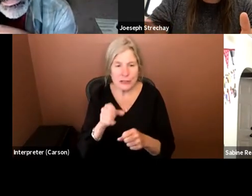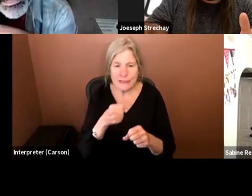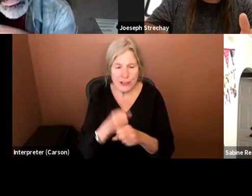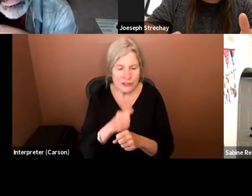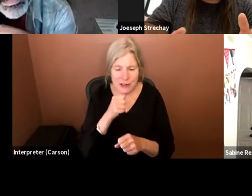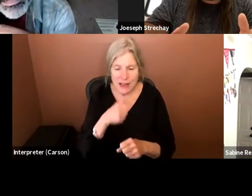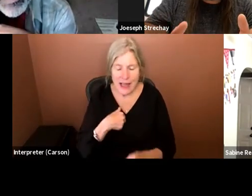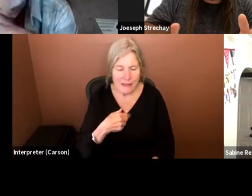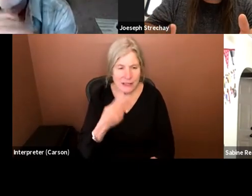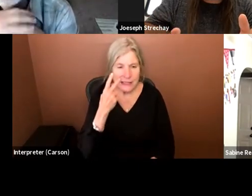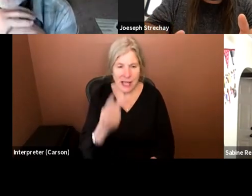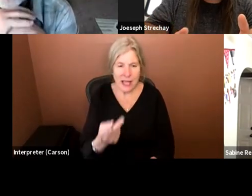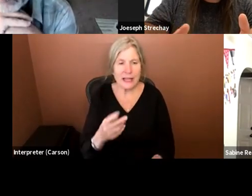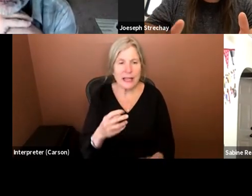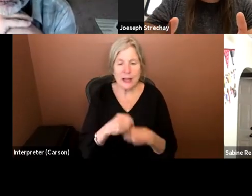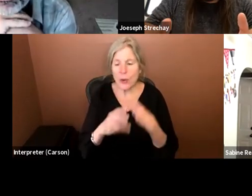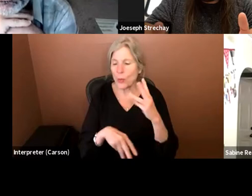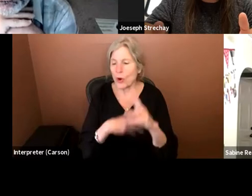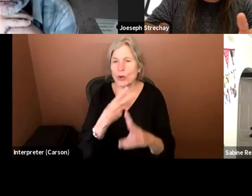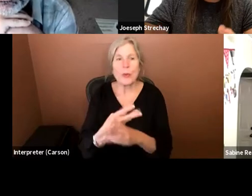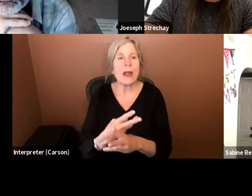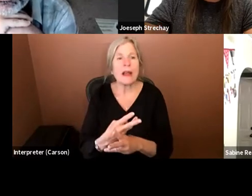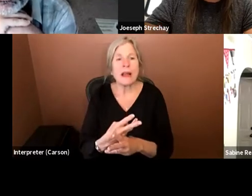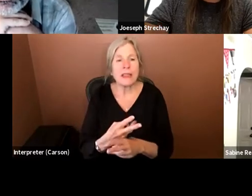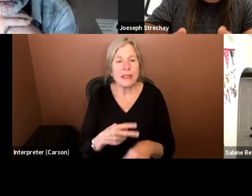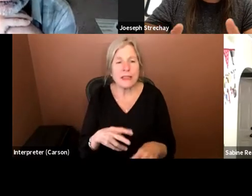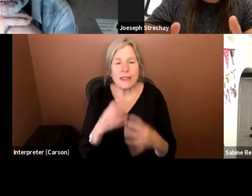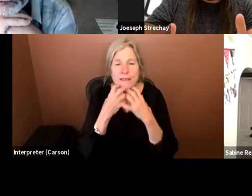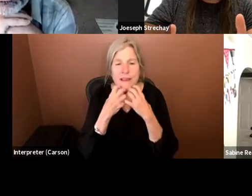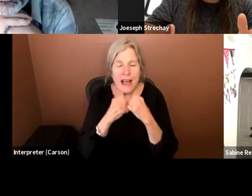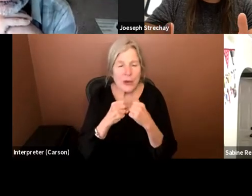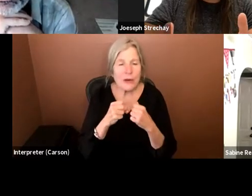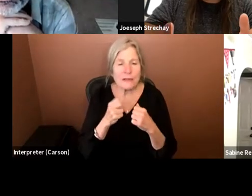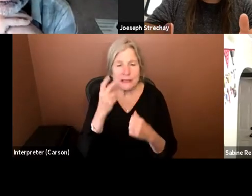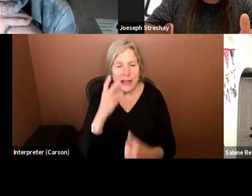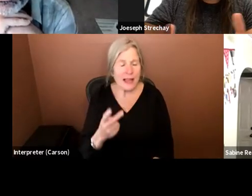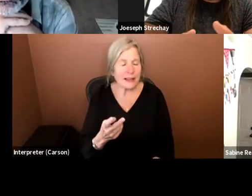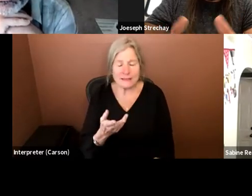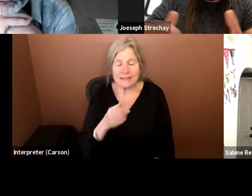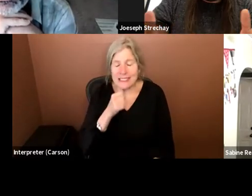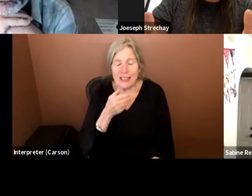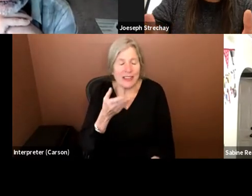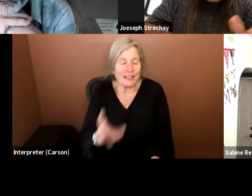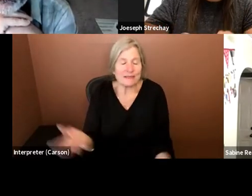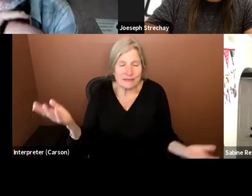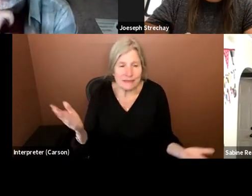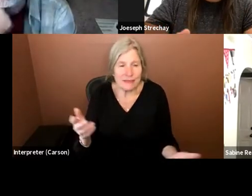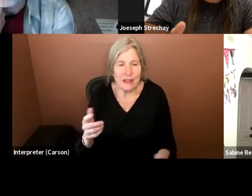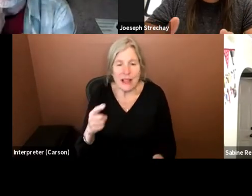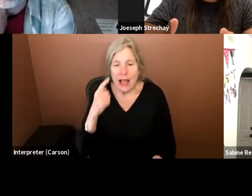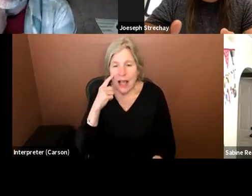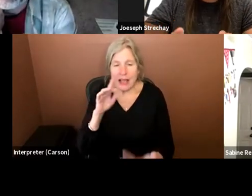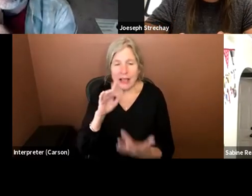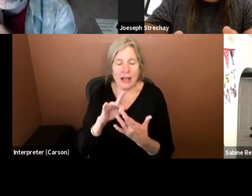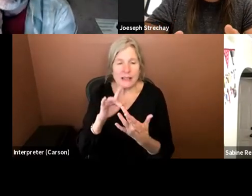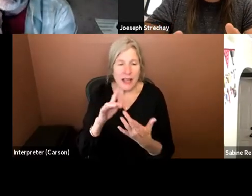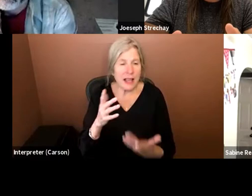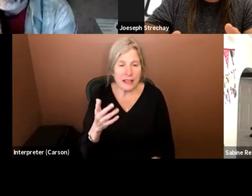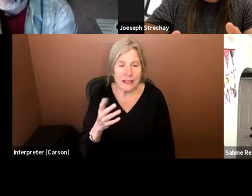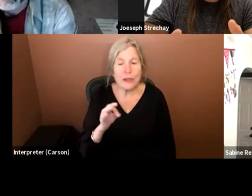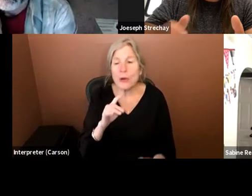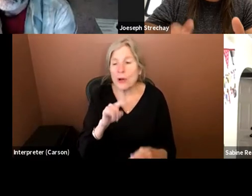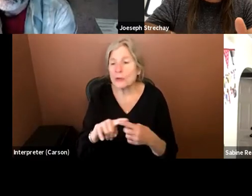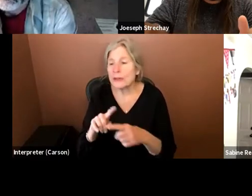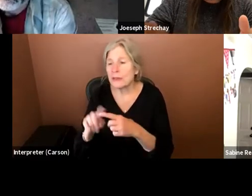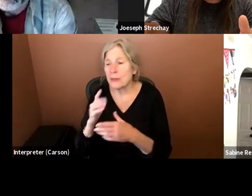sight and in a world where the value of sight is, is non-existent, eye contact disappears. If you go to different parts